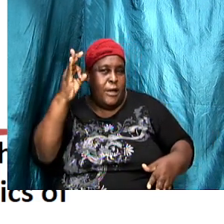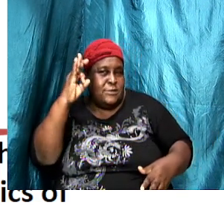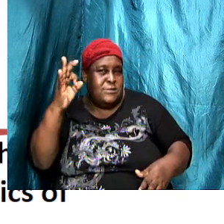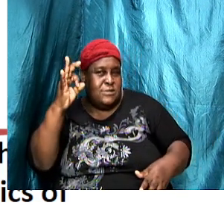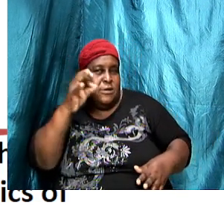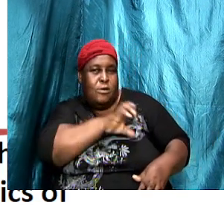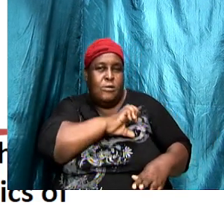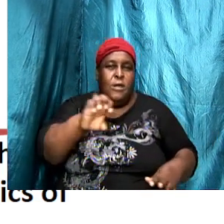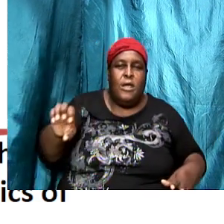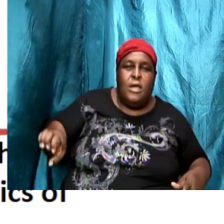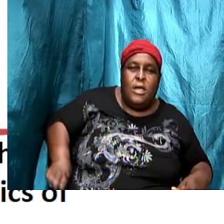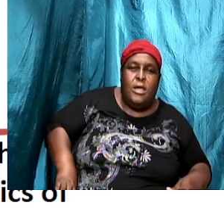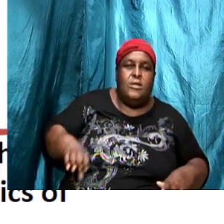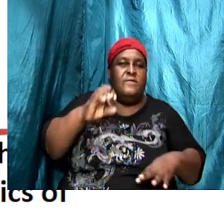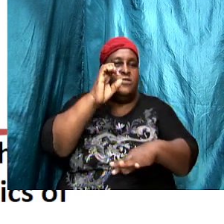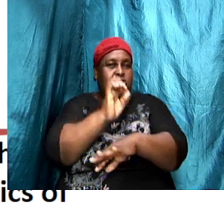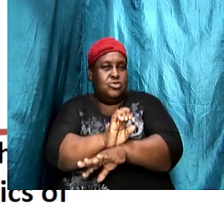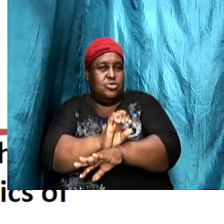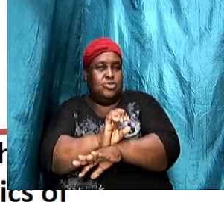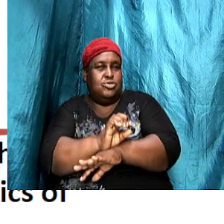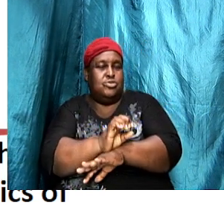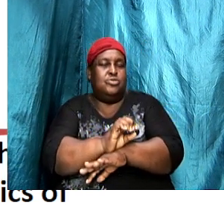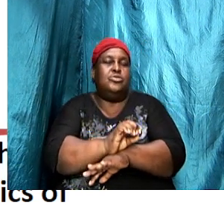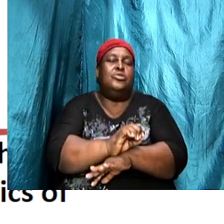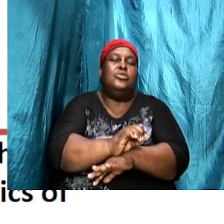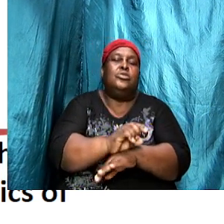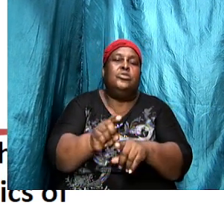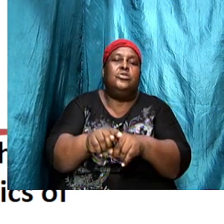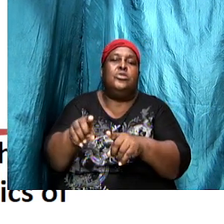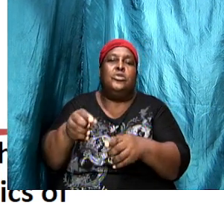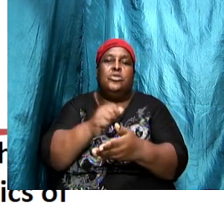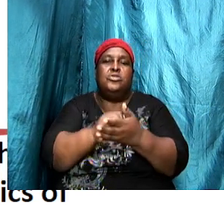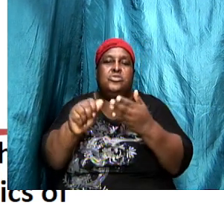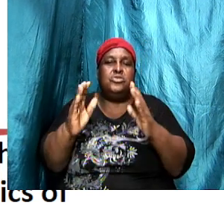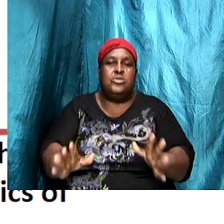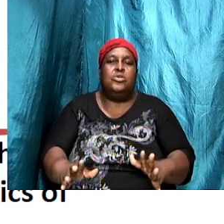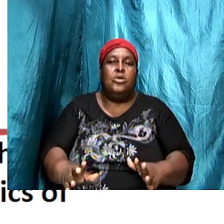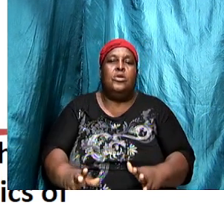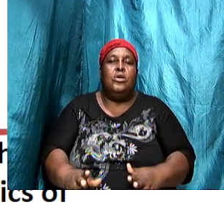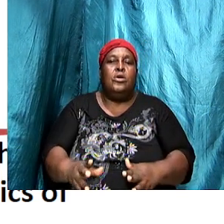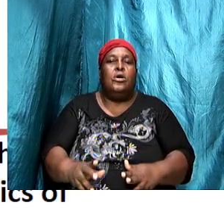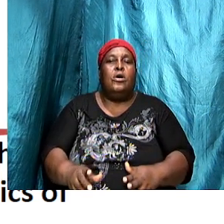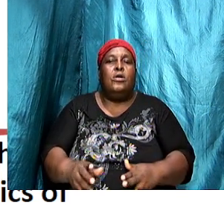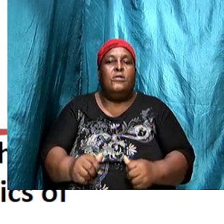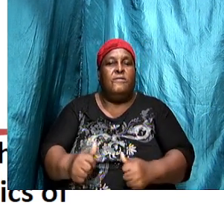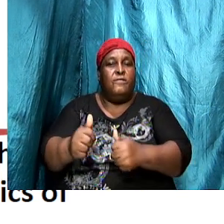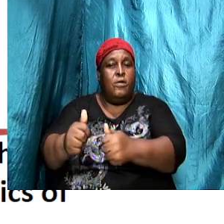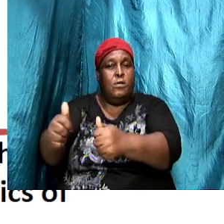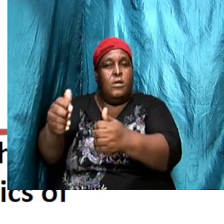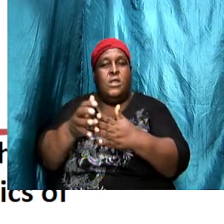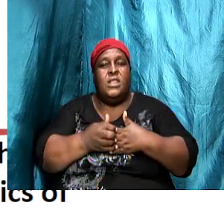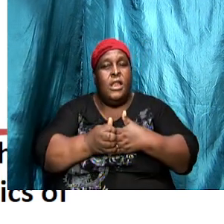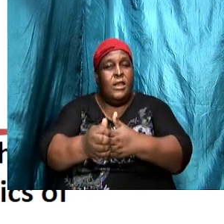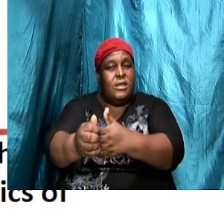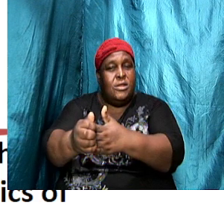a particular direction of course the saints under God are going to be following the Lord following the leadership but then that doesn't